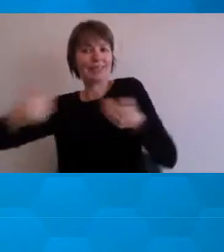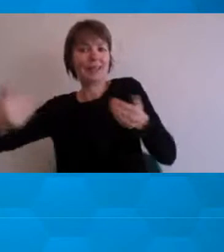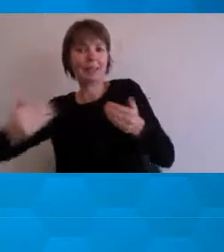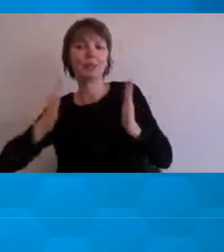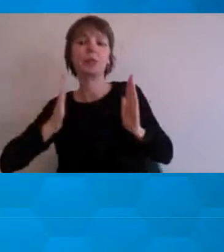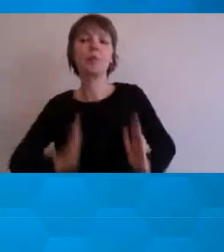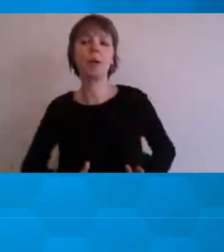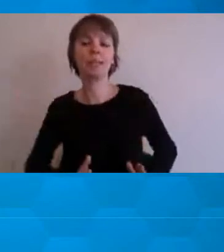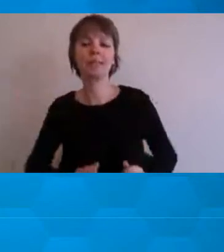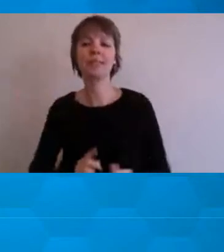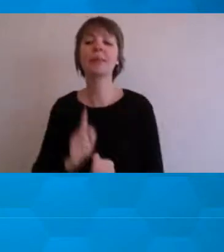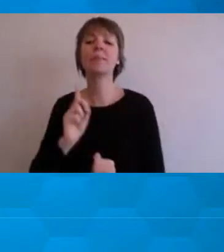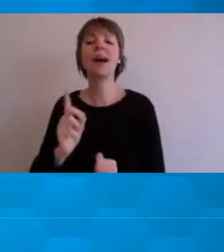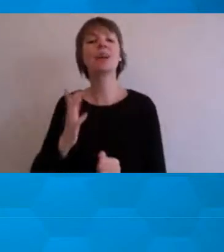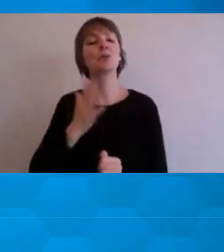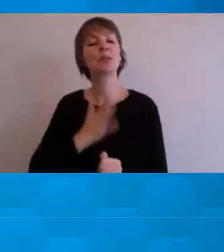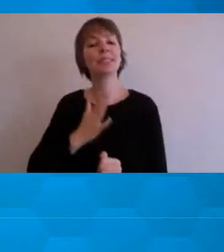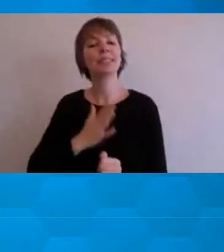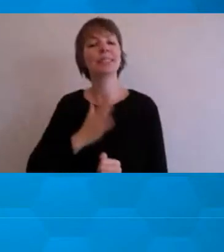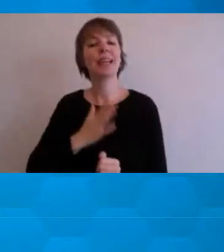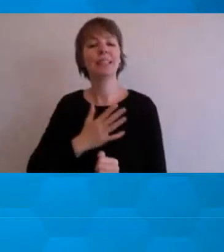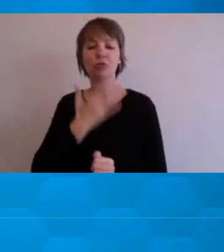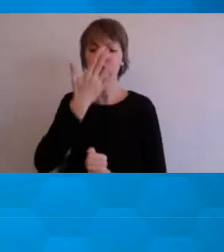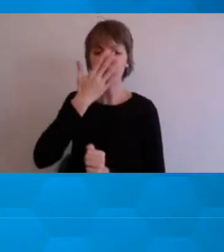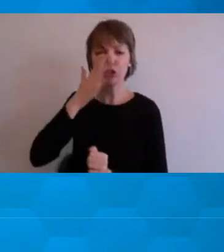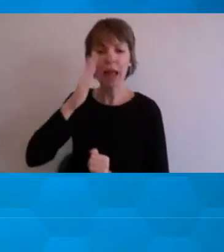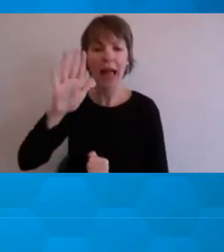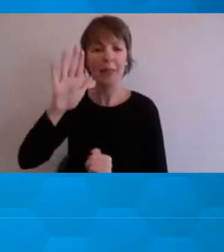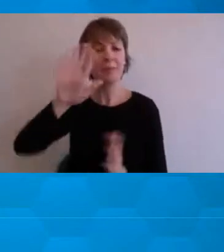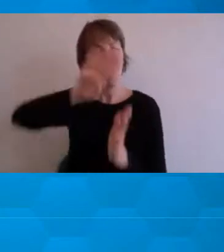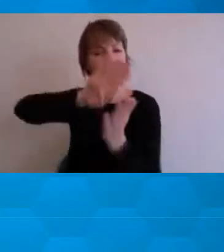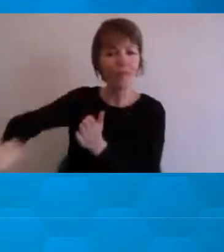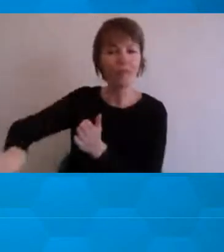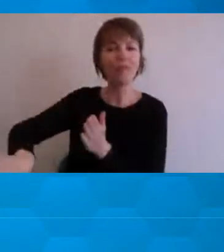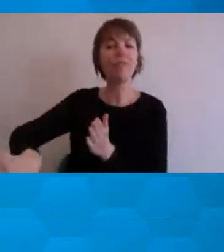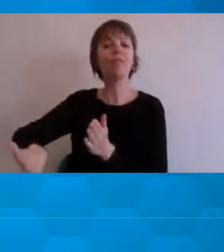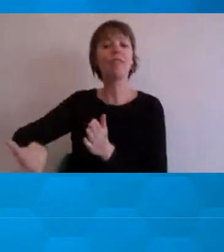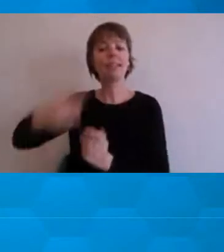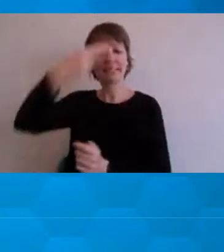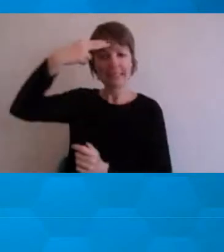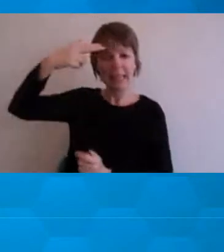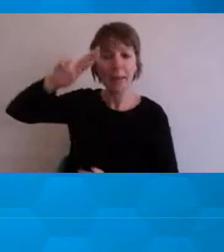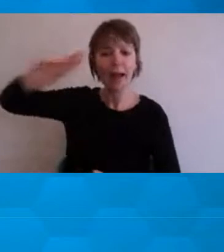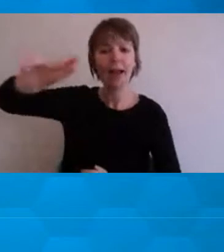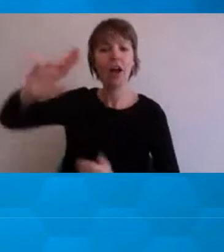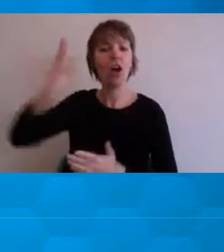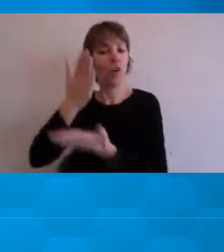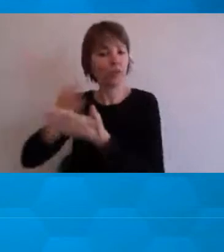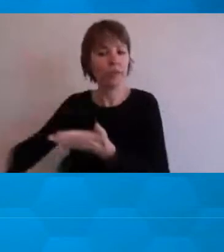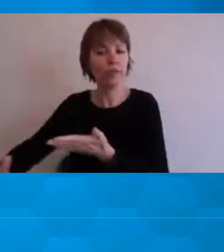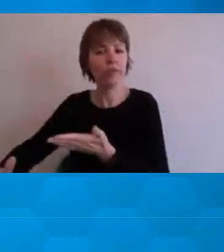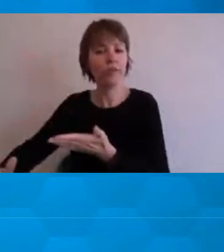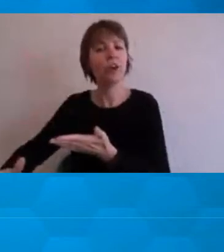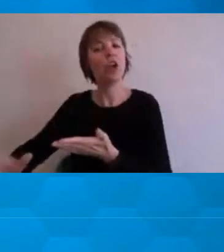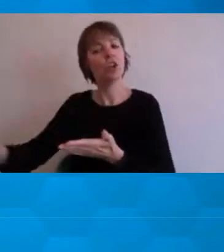breaking this sort of stigma and being able to share and say, look, it shouldn't be a big deal. It shouldn't be something